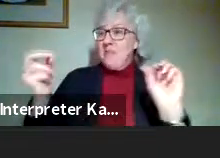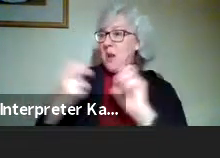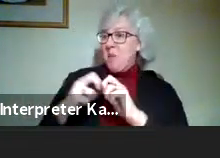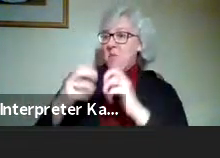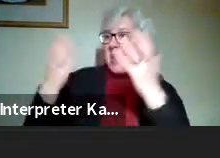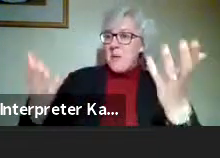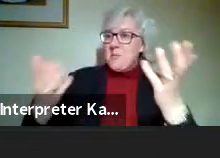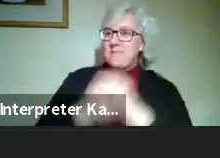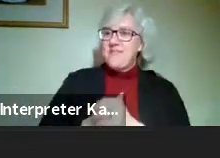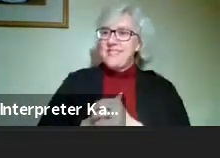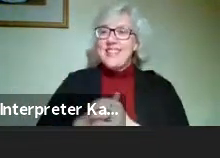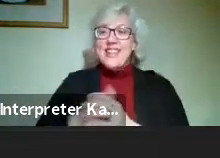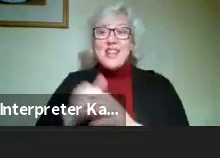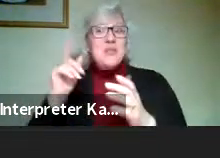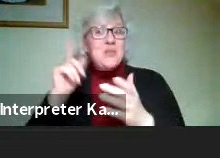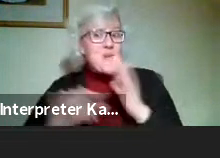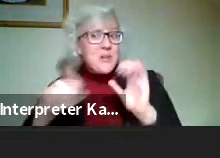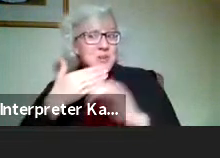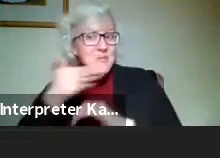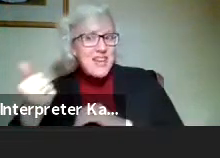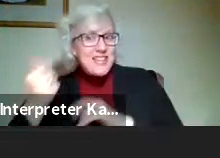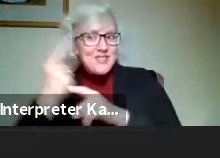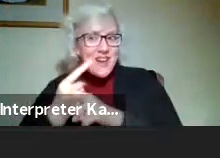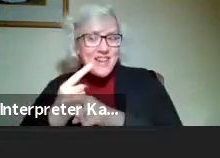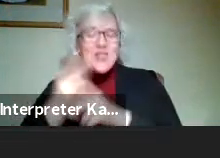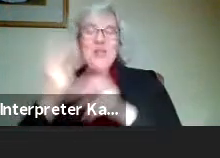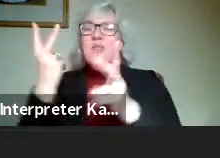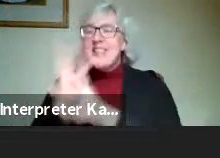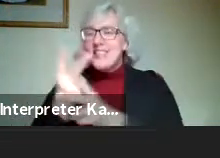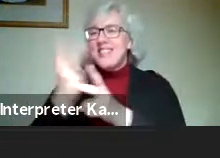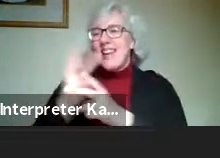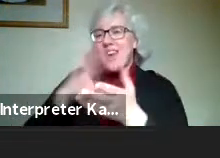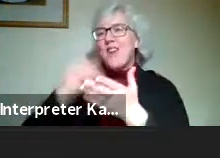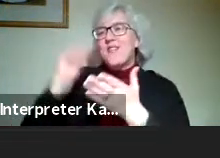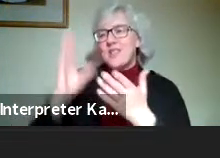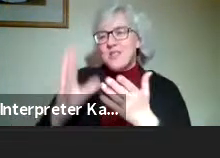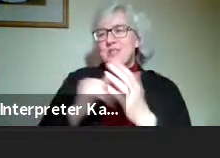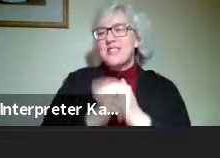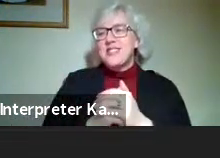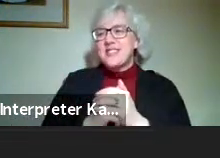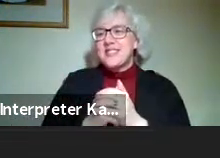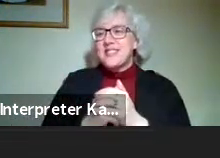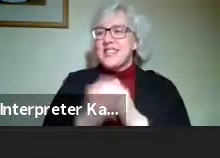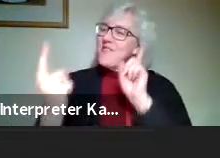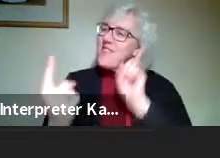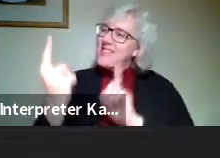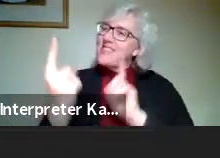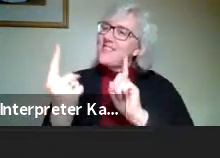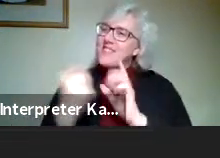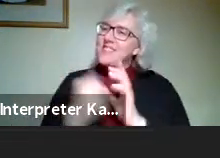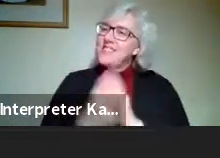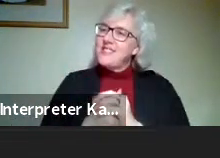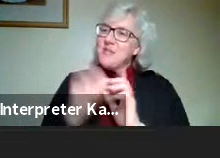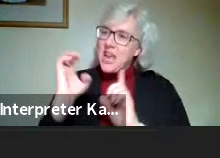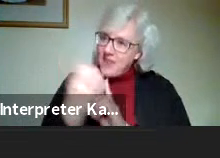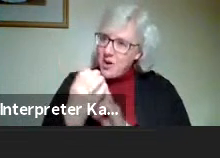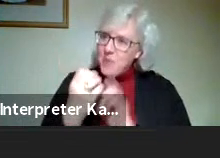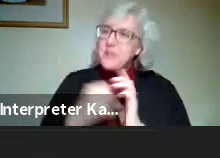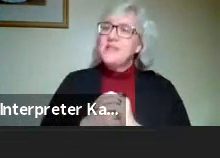That's what we do. That's what right? We take care of our students in a face to face environment.